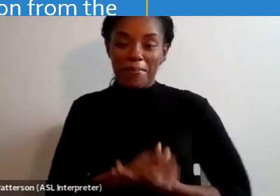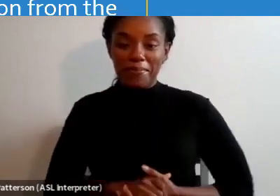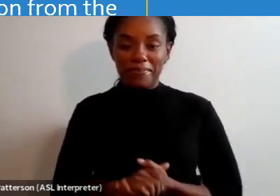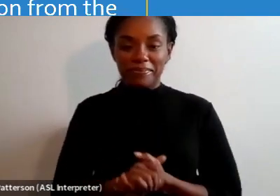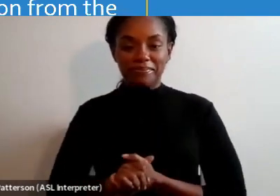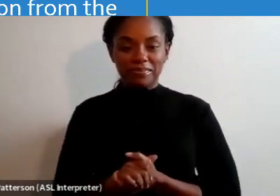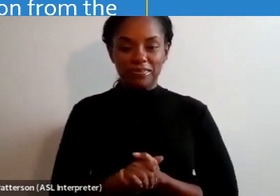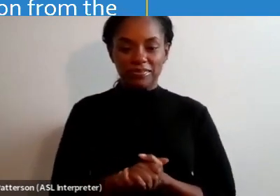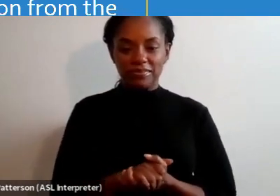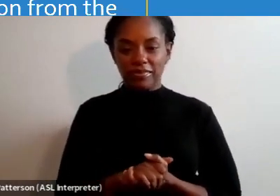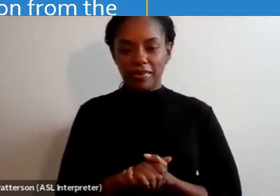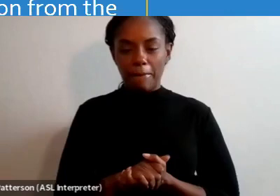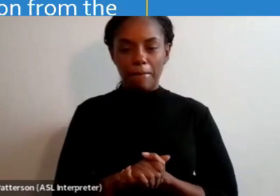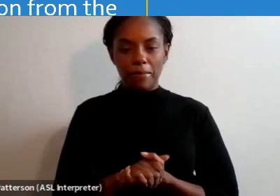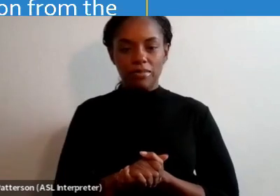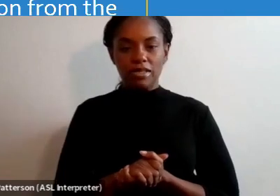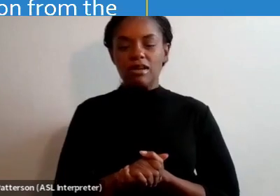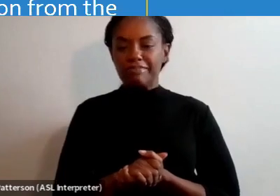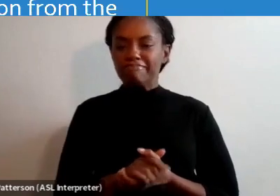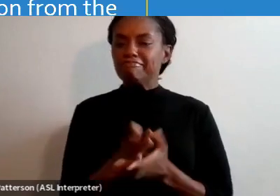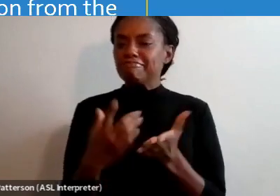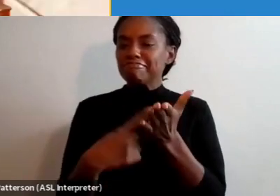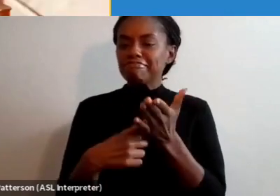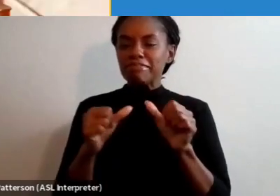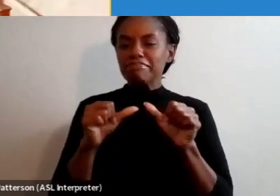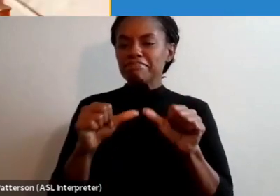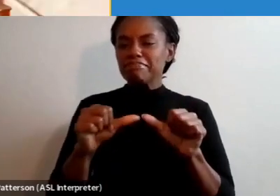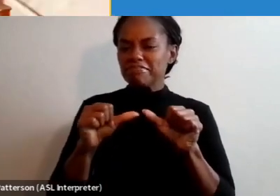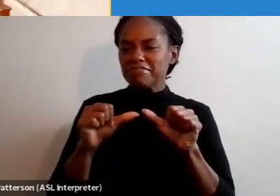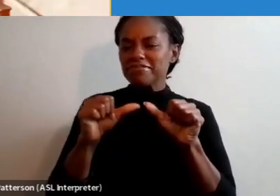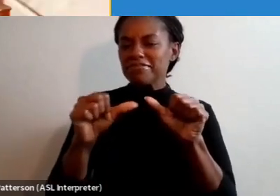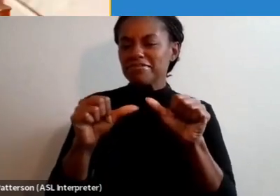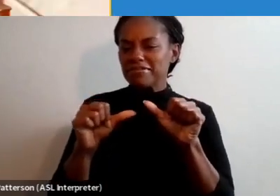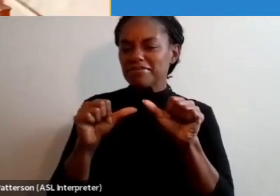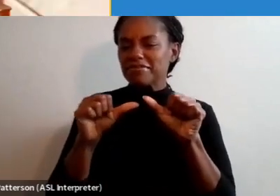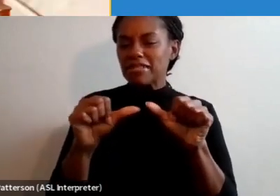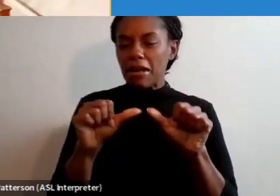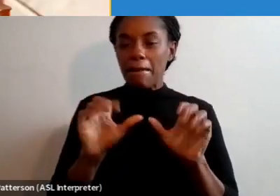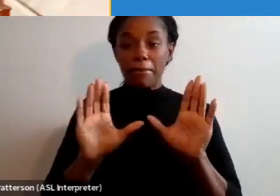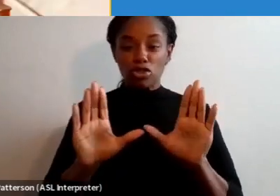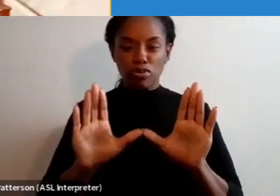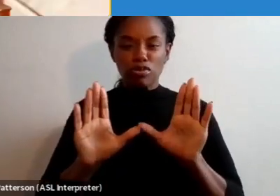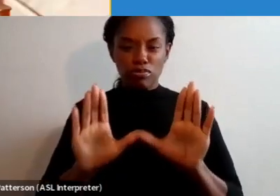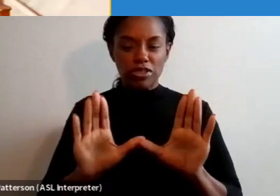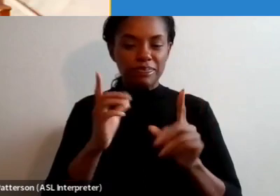Now we're talking about pushing and pushing and pushing and Let's take a moment to think about self-care.